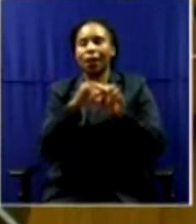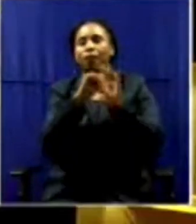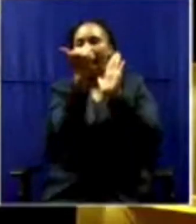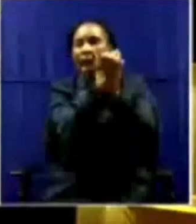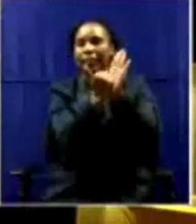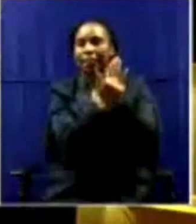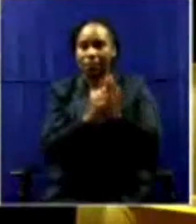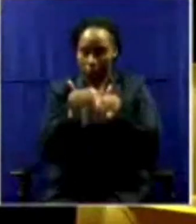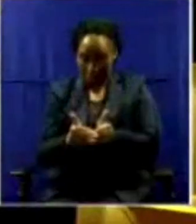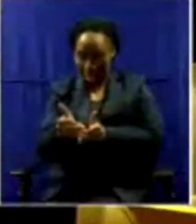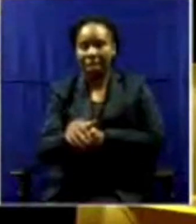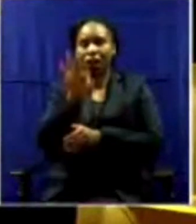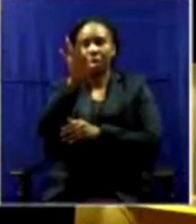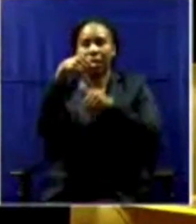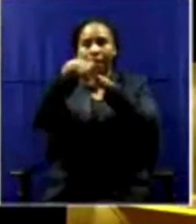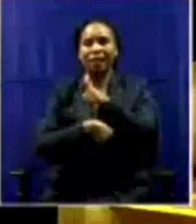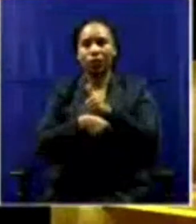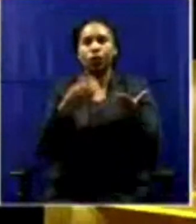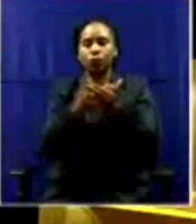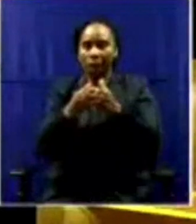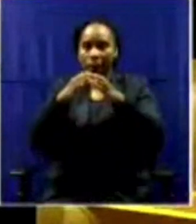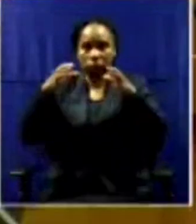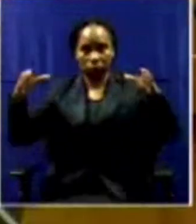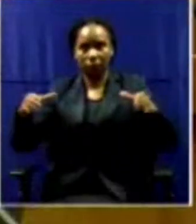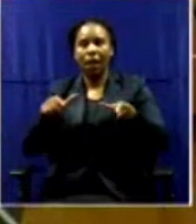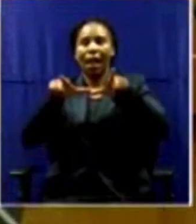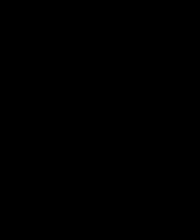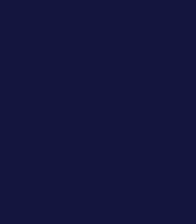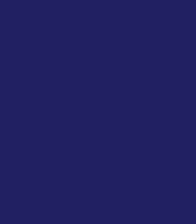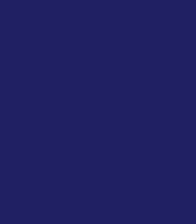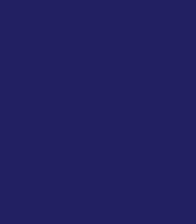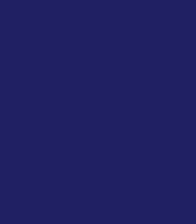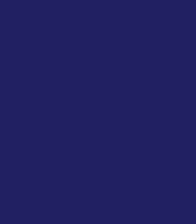to increase the licensing threshold for embedded generation.